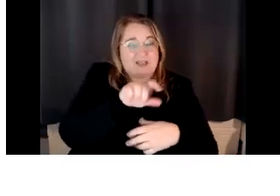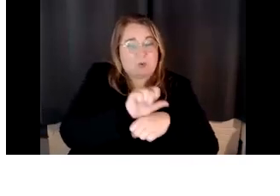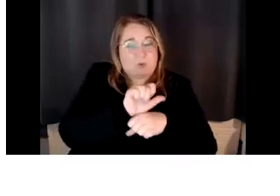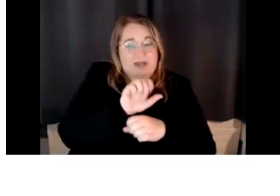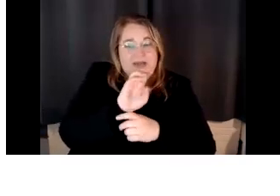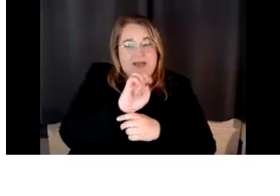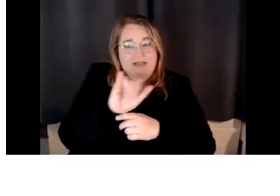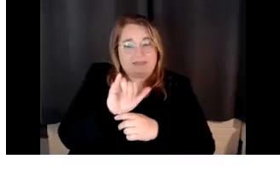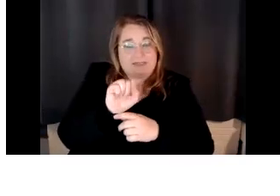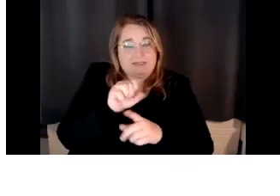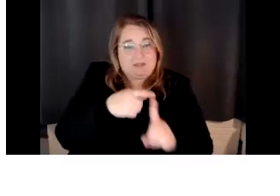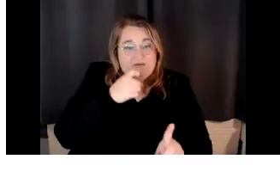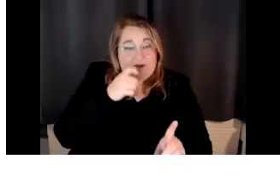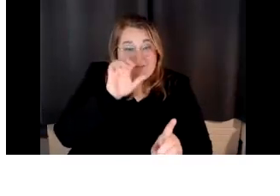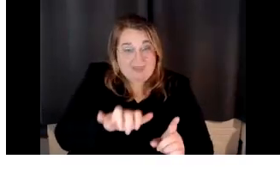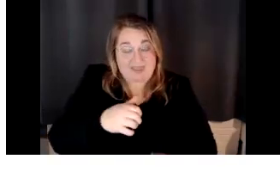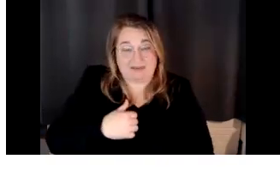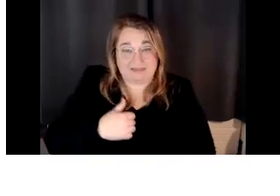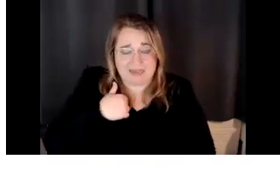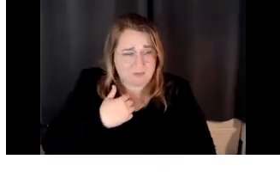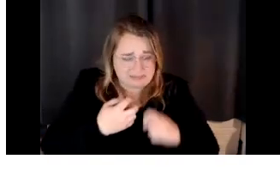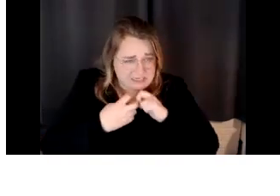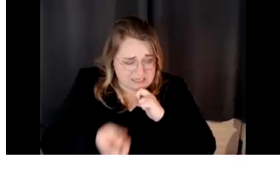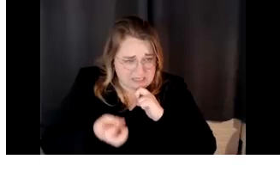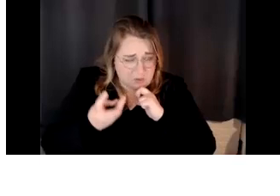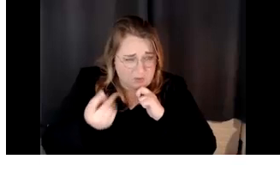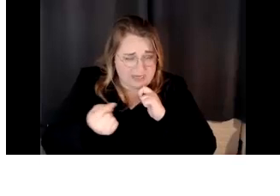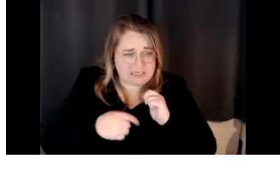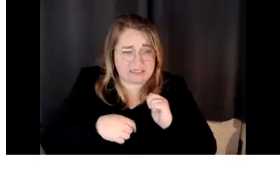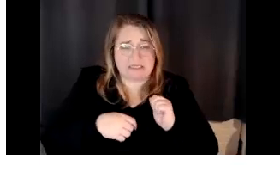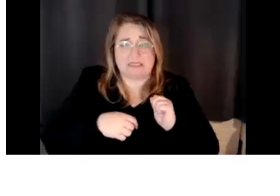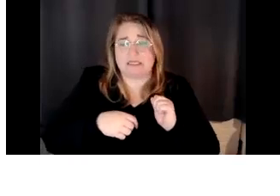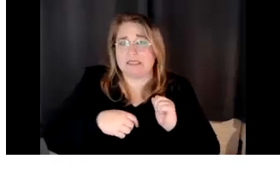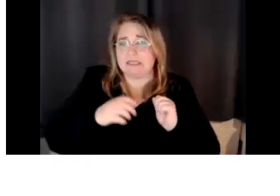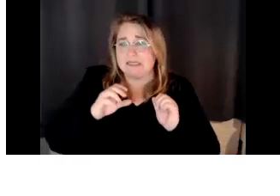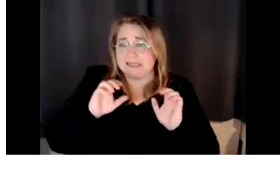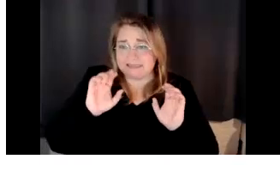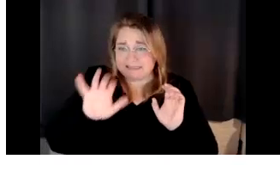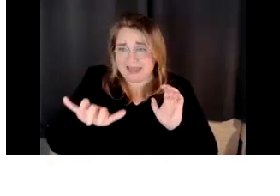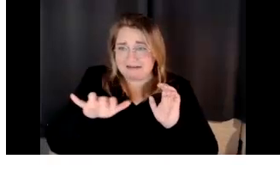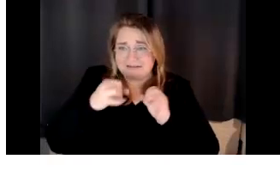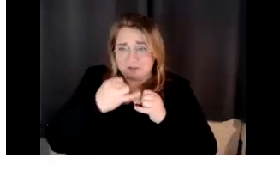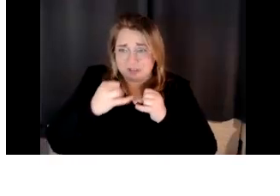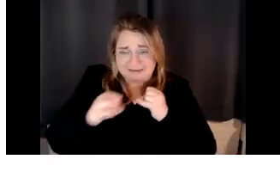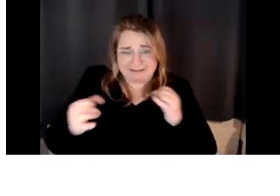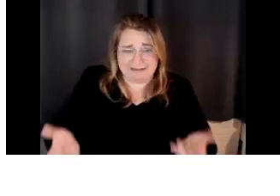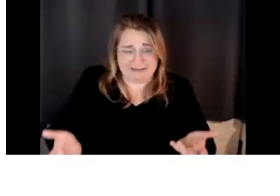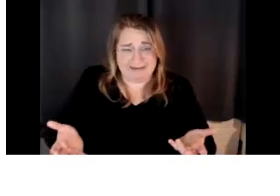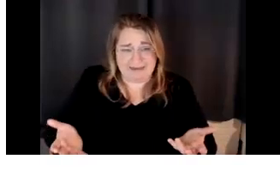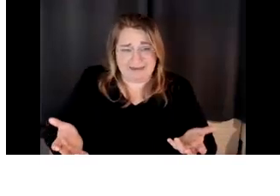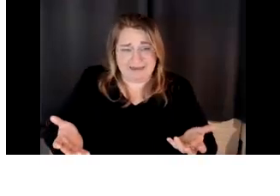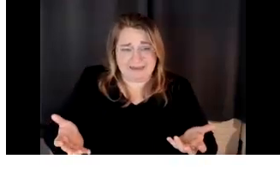that. And I was like, what? Yes. So can we consider that cheating? Well, you know, that was what